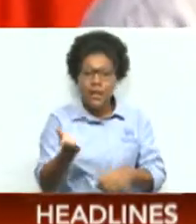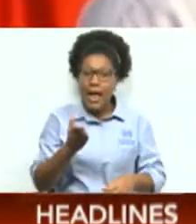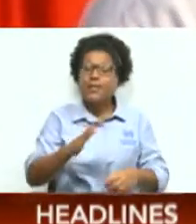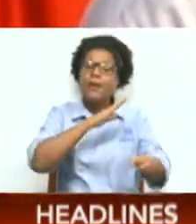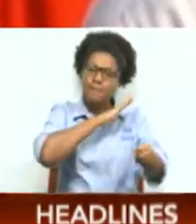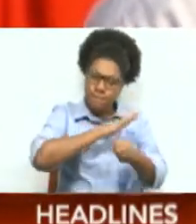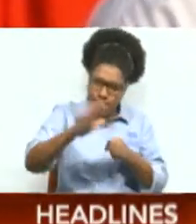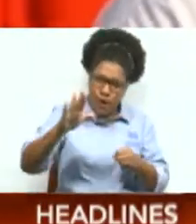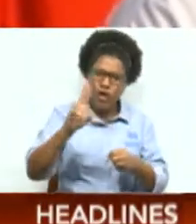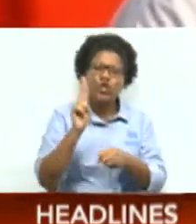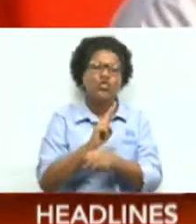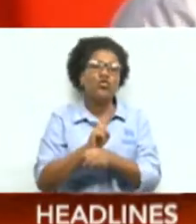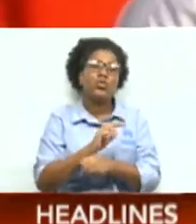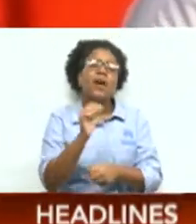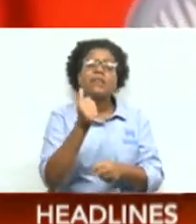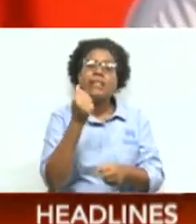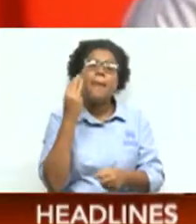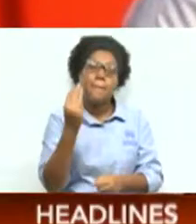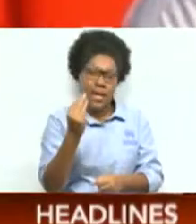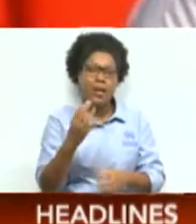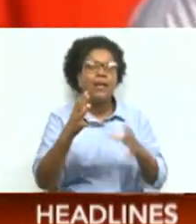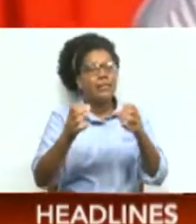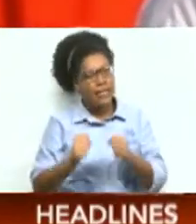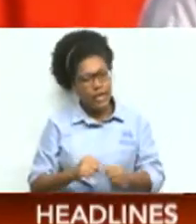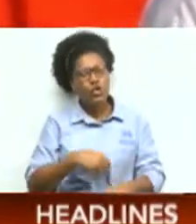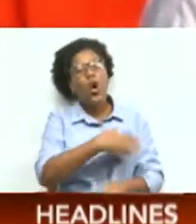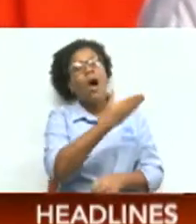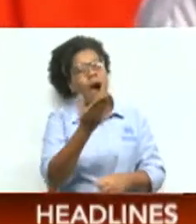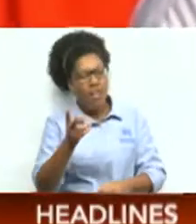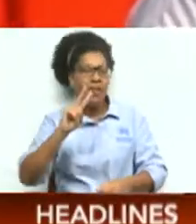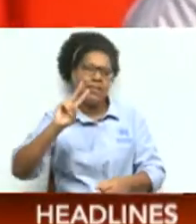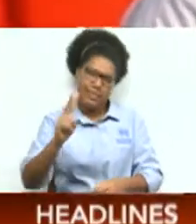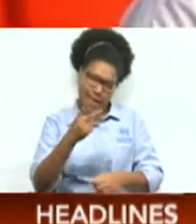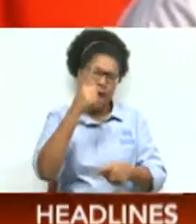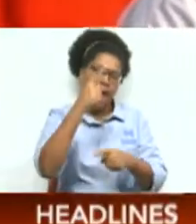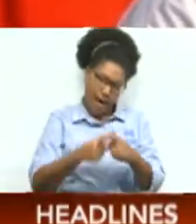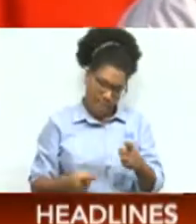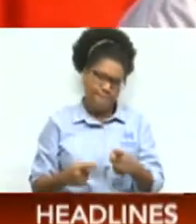use of the first half to get you the second half.